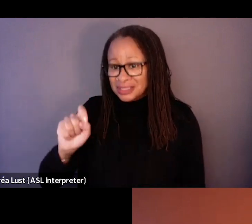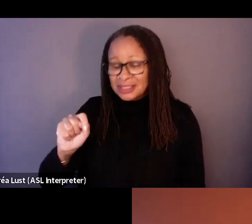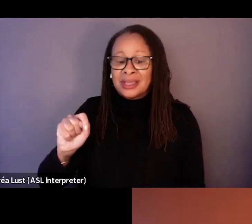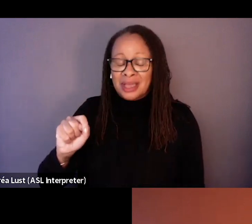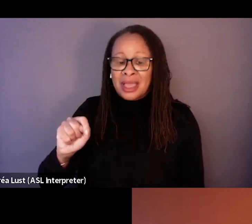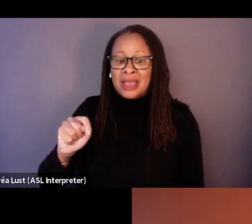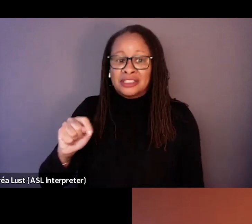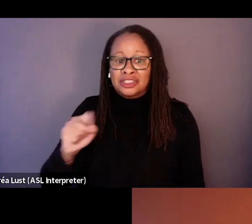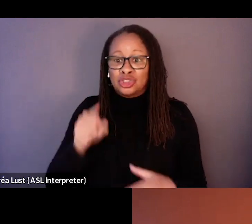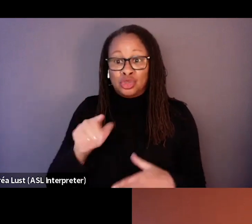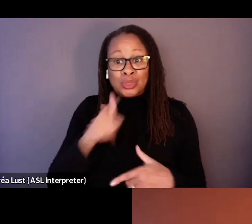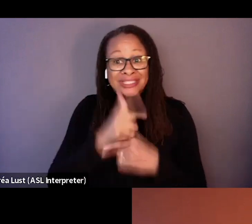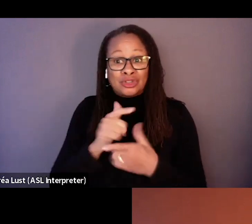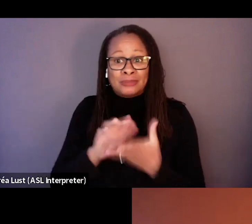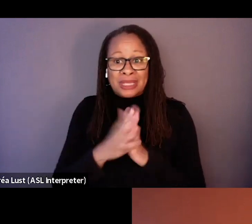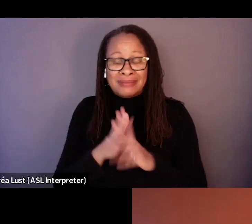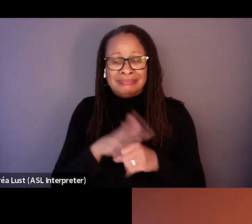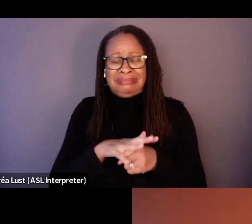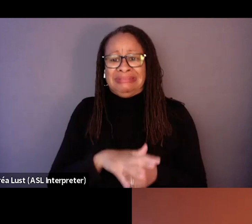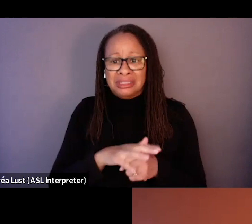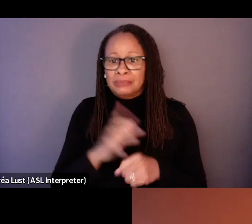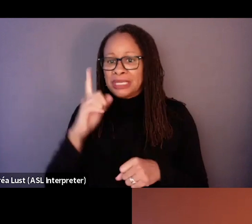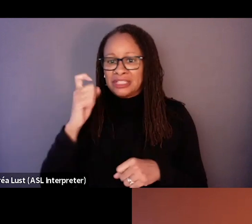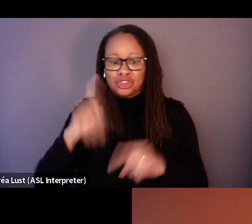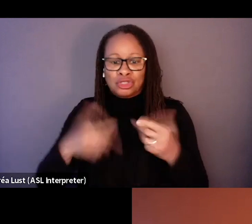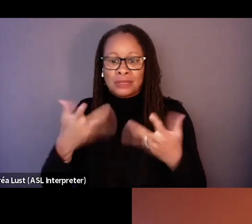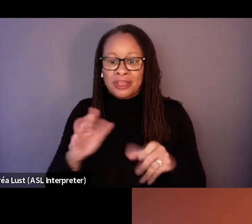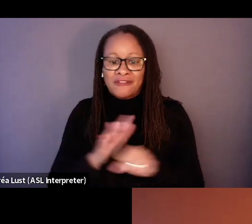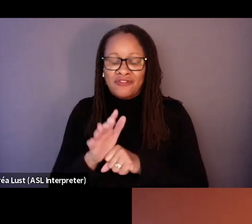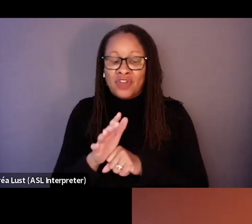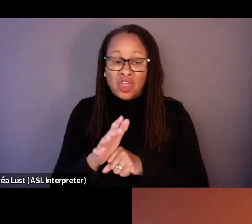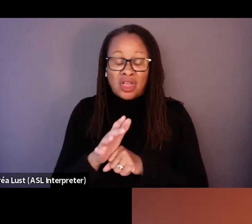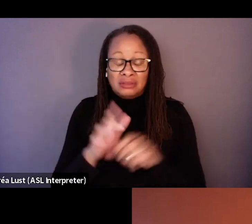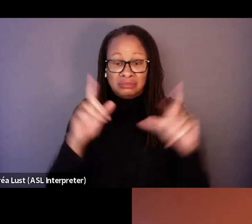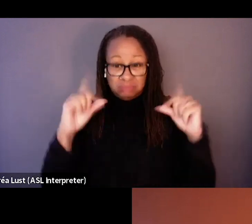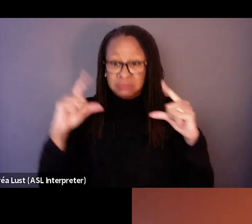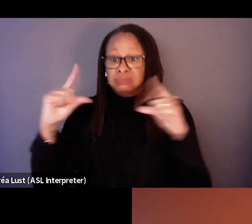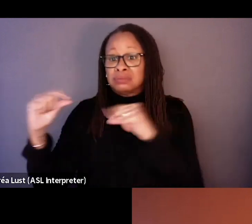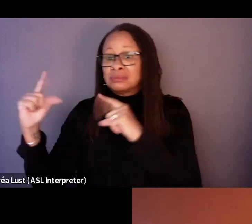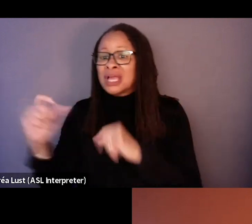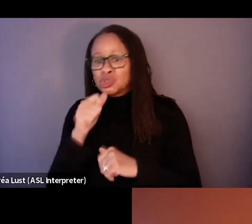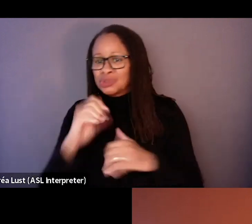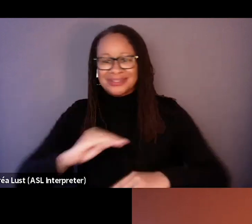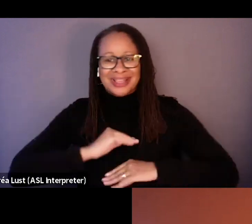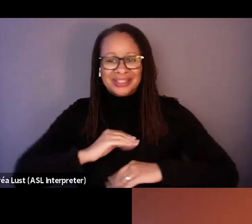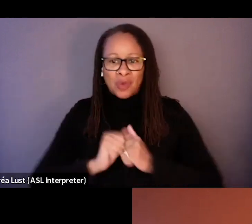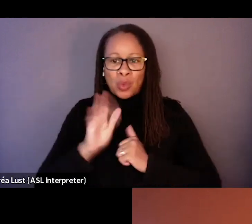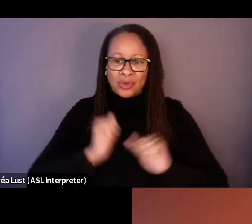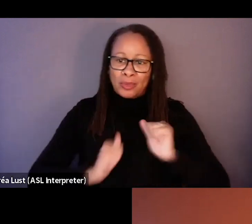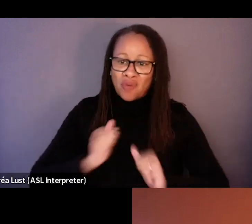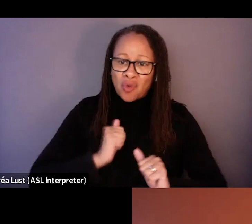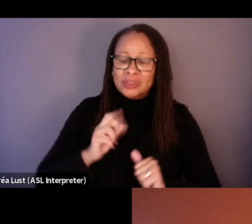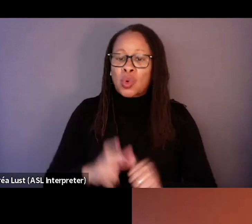know, distressed because she couldn't complete full takes or, you she, she just wasn't satisfied with her ability